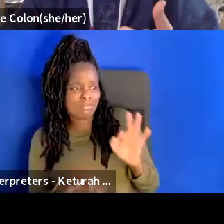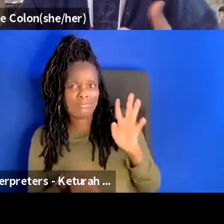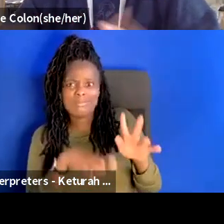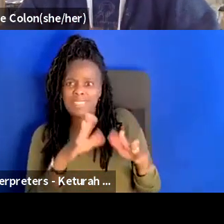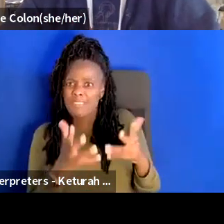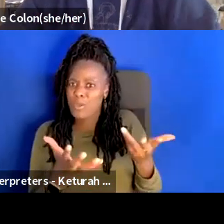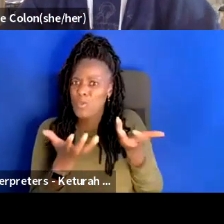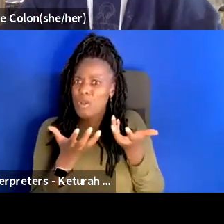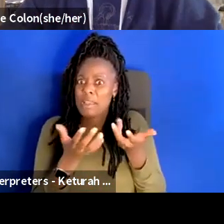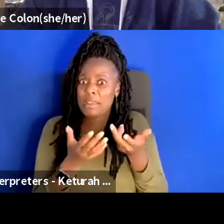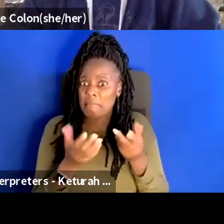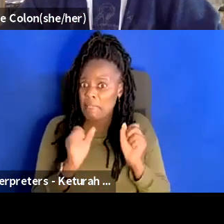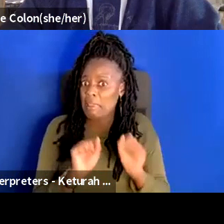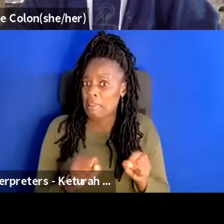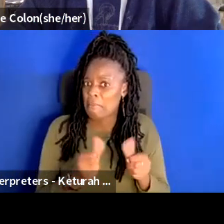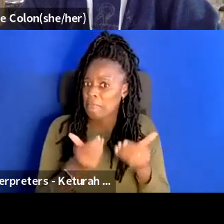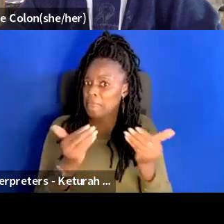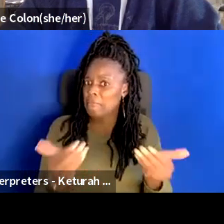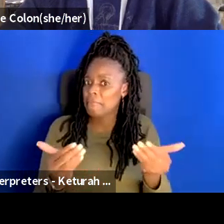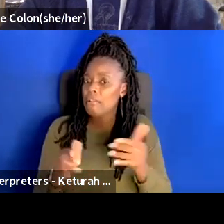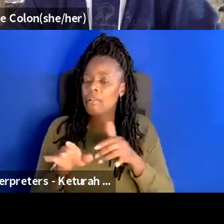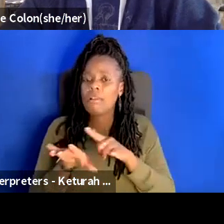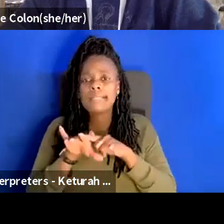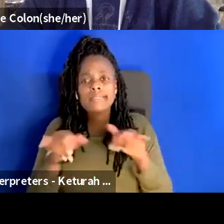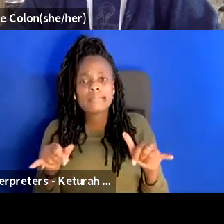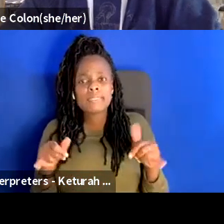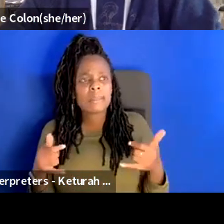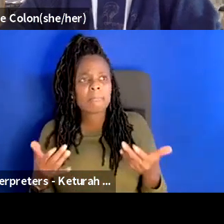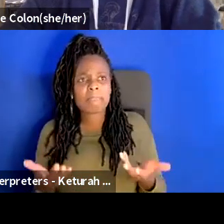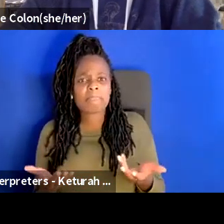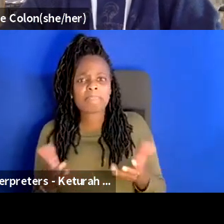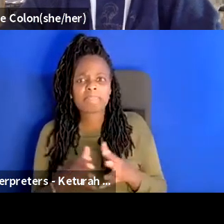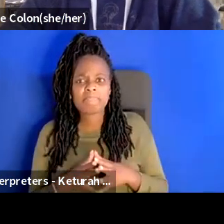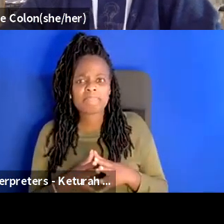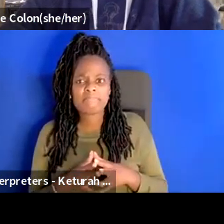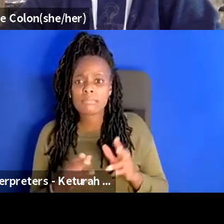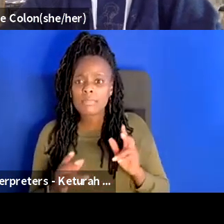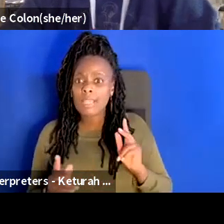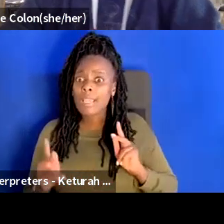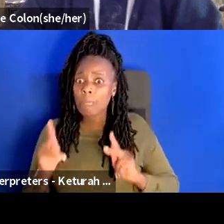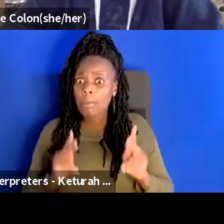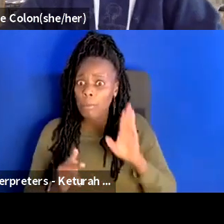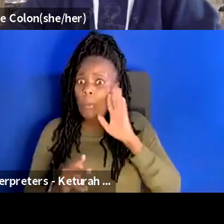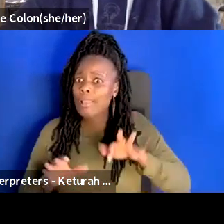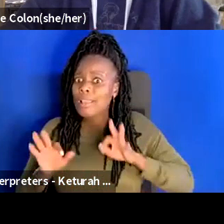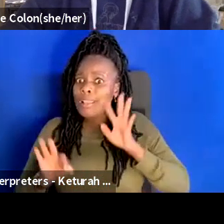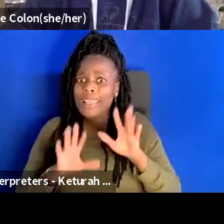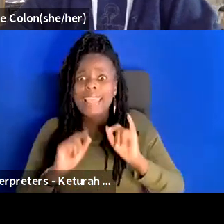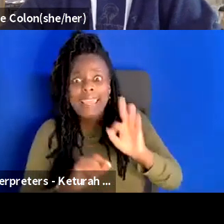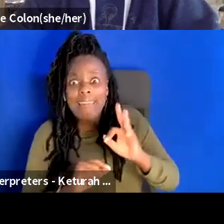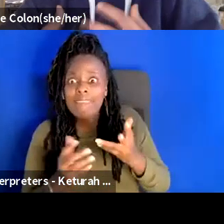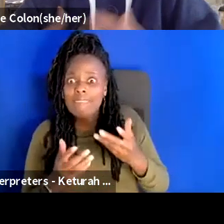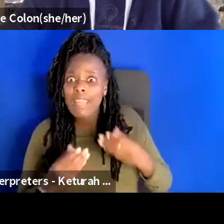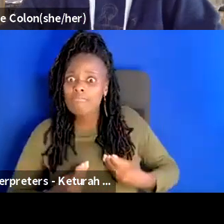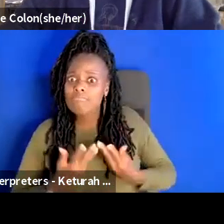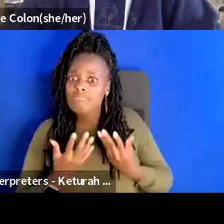can again if they can um but people will if they want to i i'm kind of of that